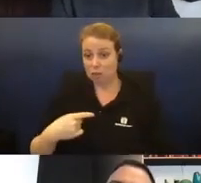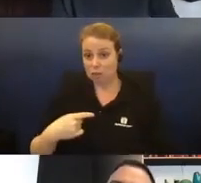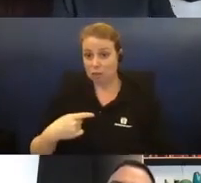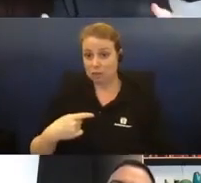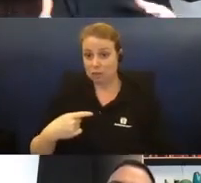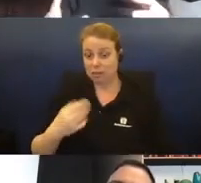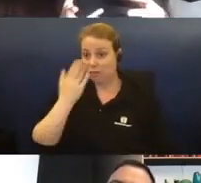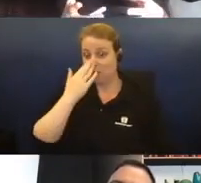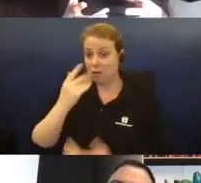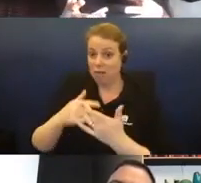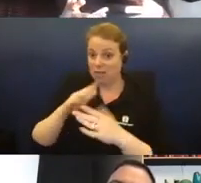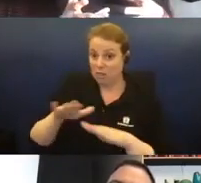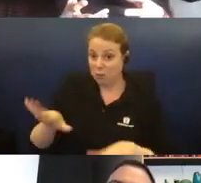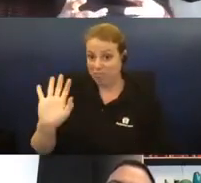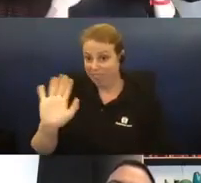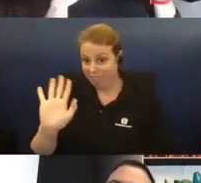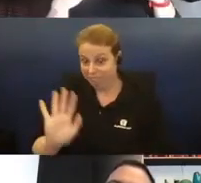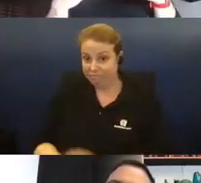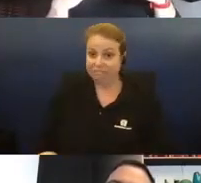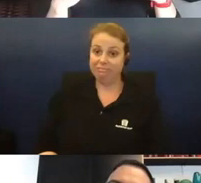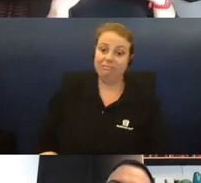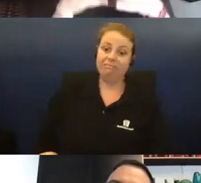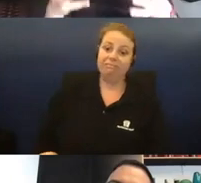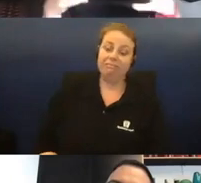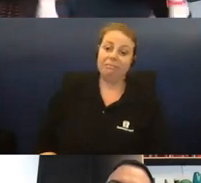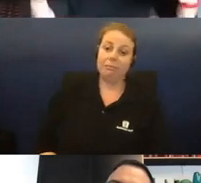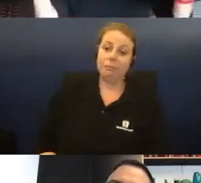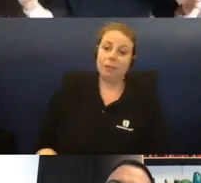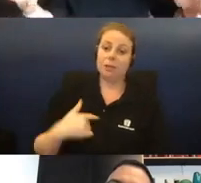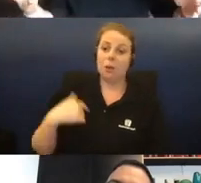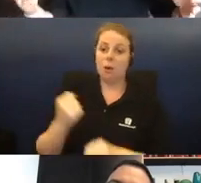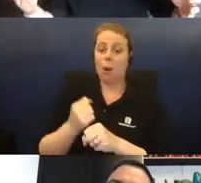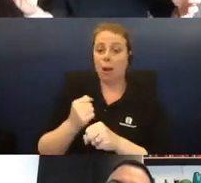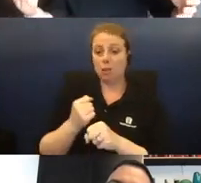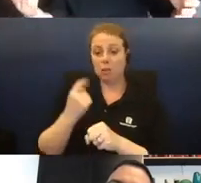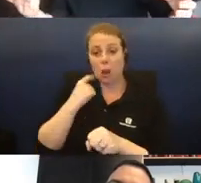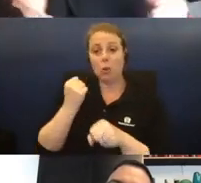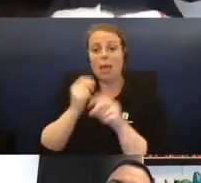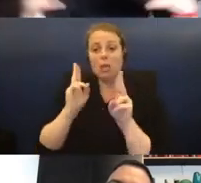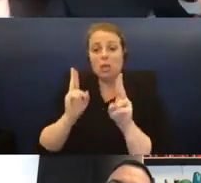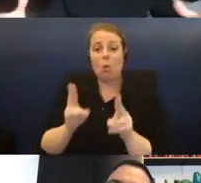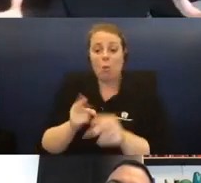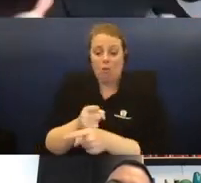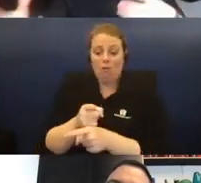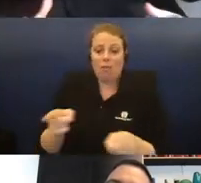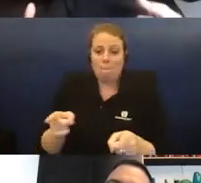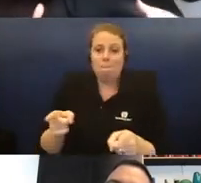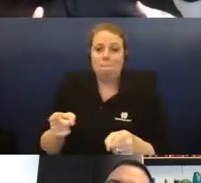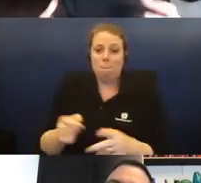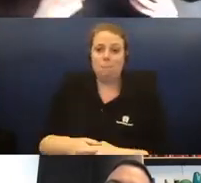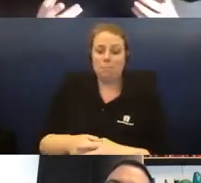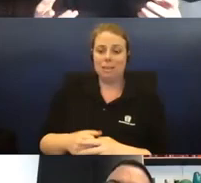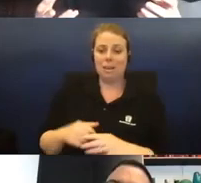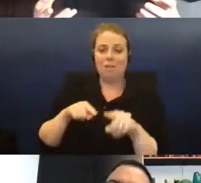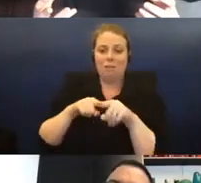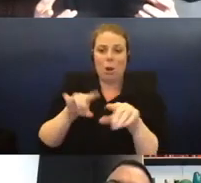children. And so, you kind of, I create as much normality and standard of the Australian standard